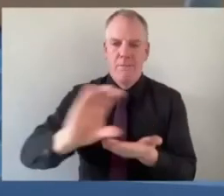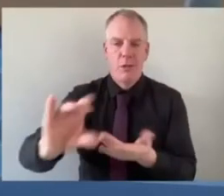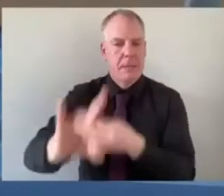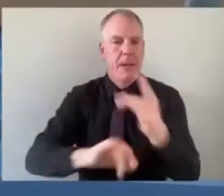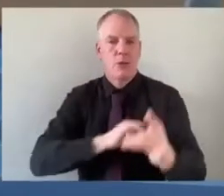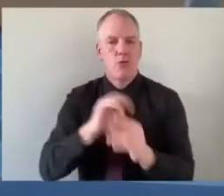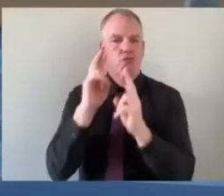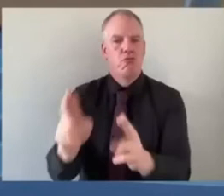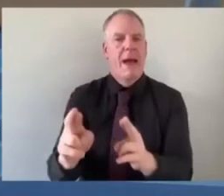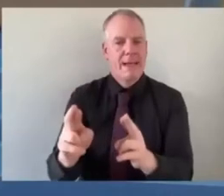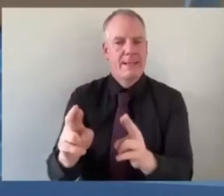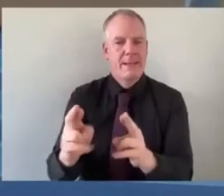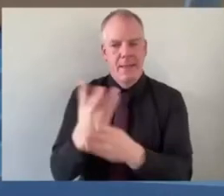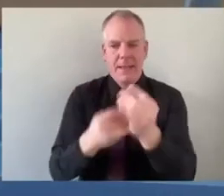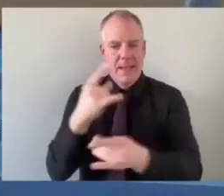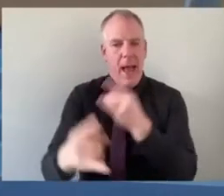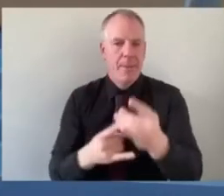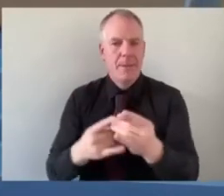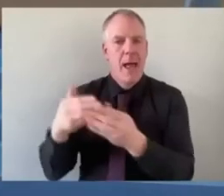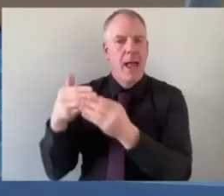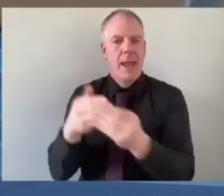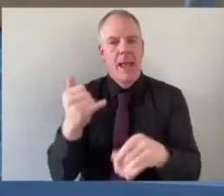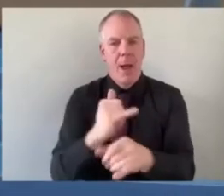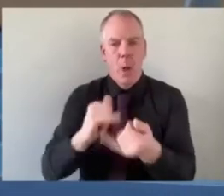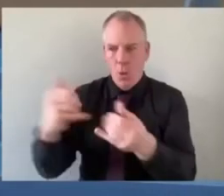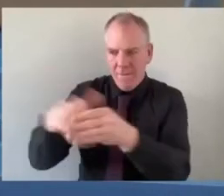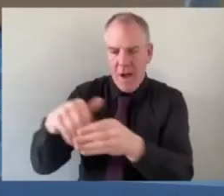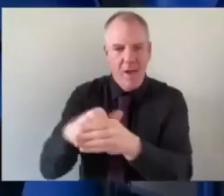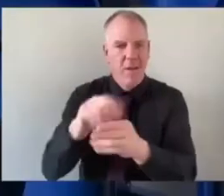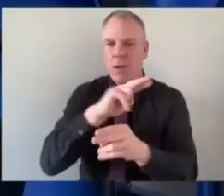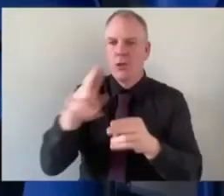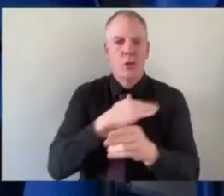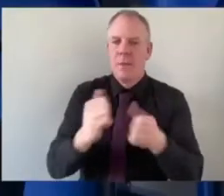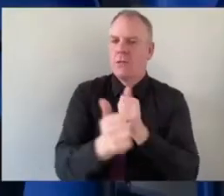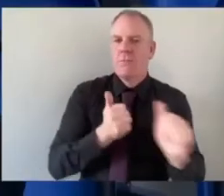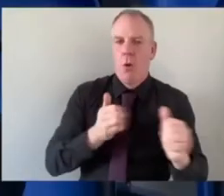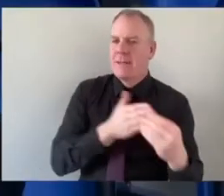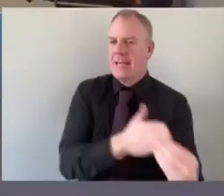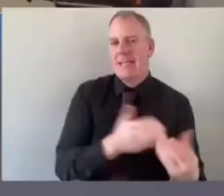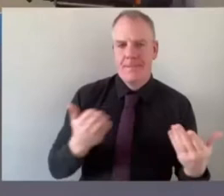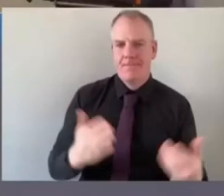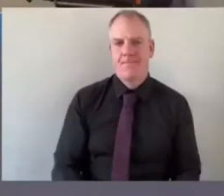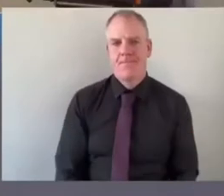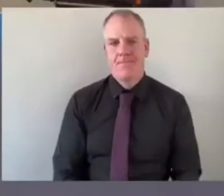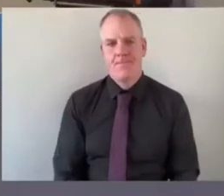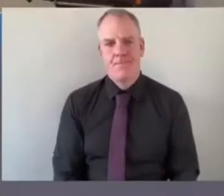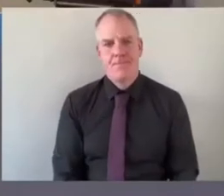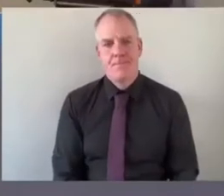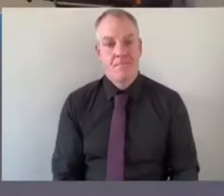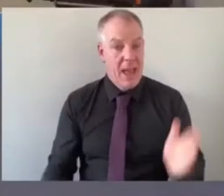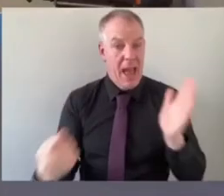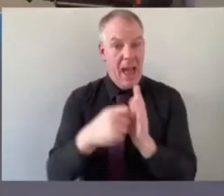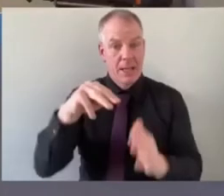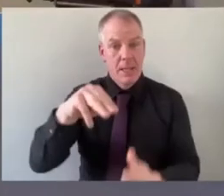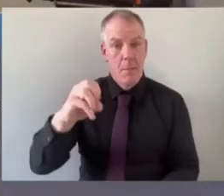has been had and that it is participant-led and it's not just sport-led at the moment do you have anything to add more yeah i suppose